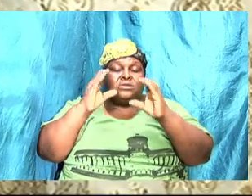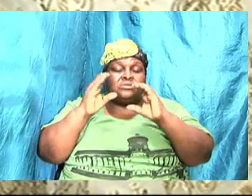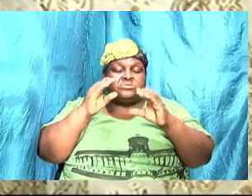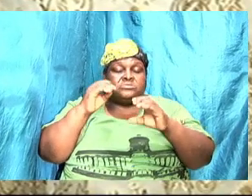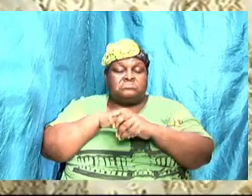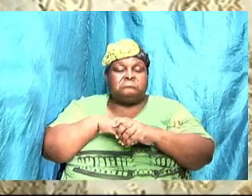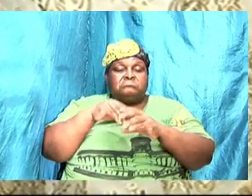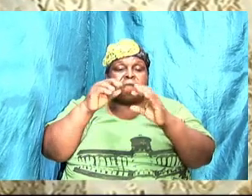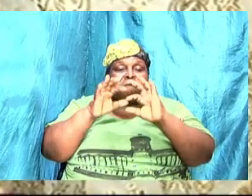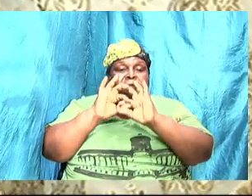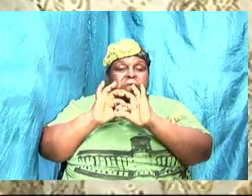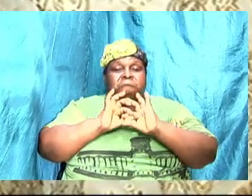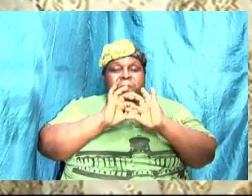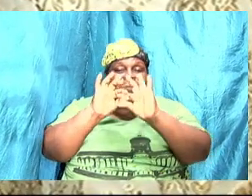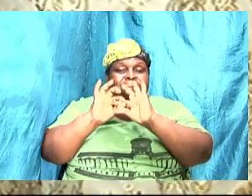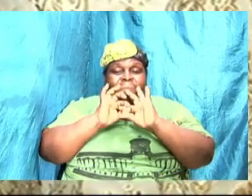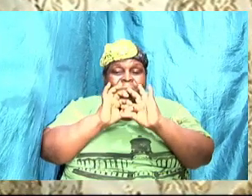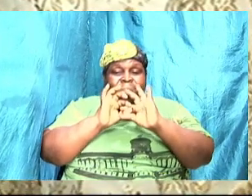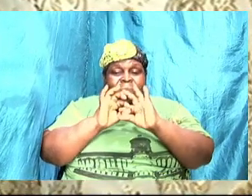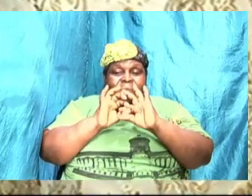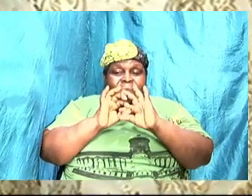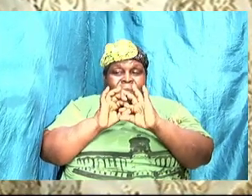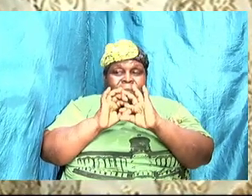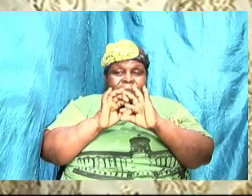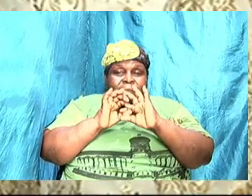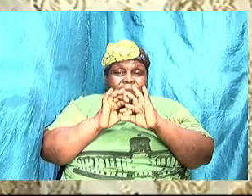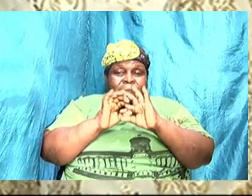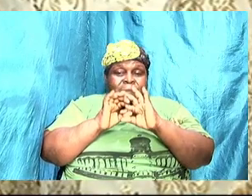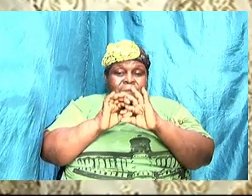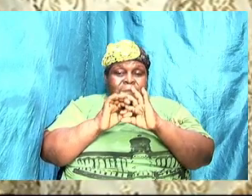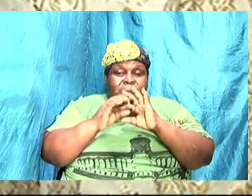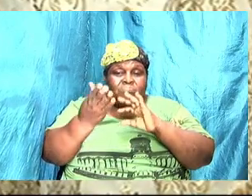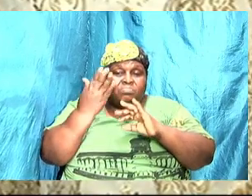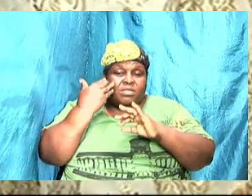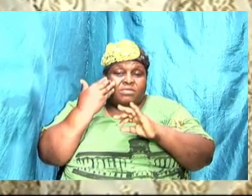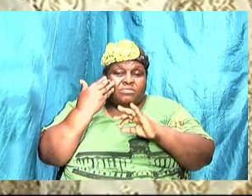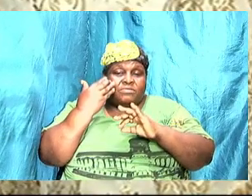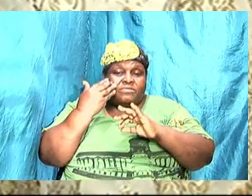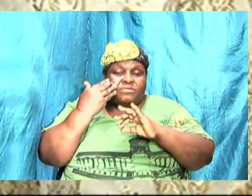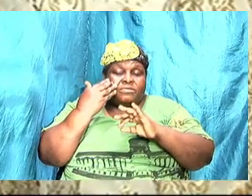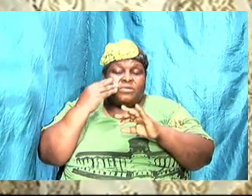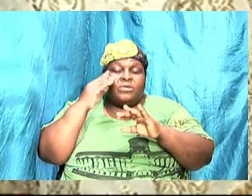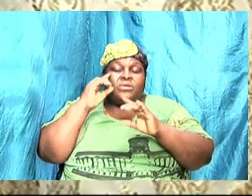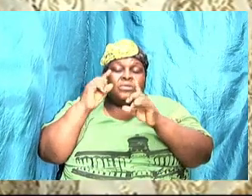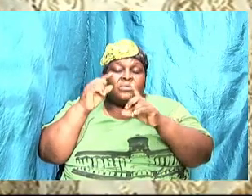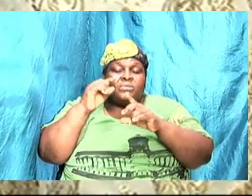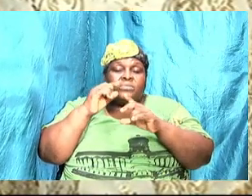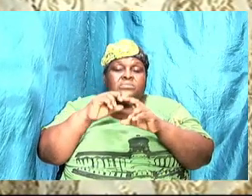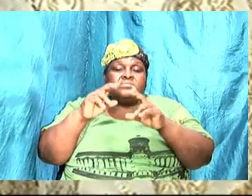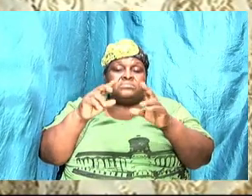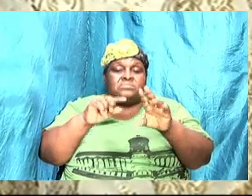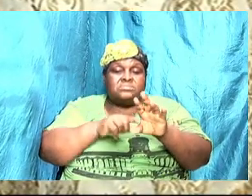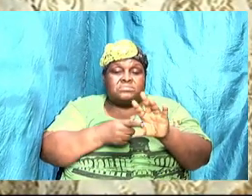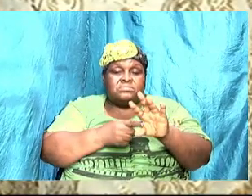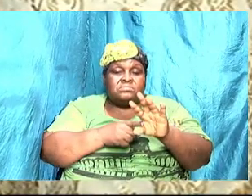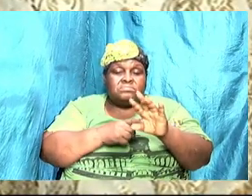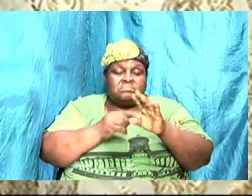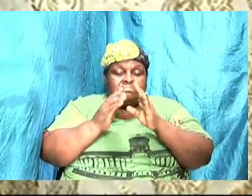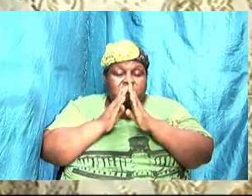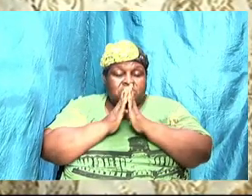slides we have. But just before I get into it, I would like to read a word of prayer.